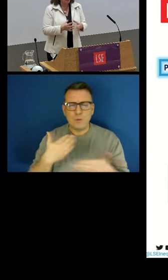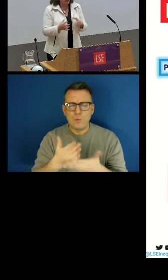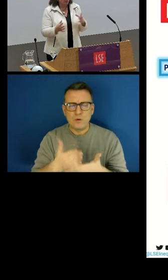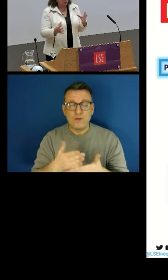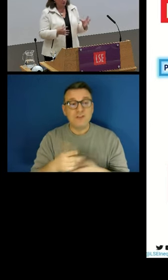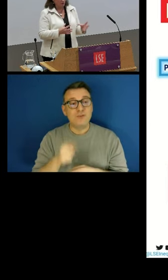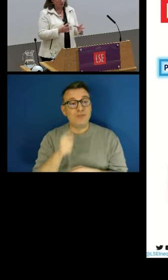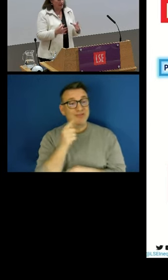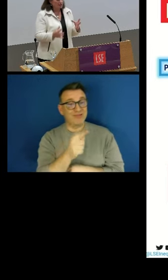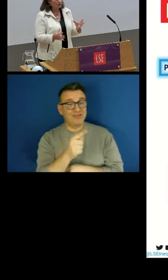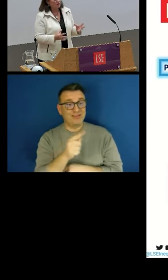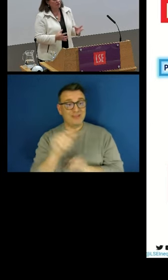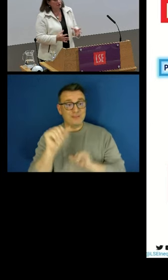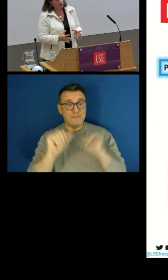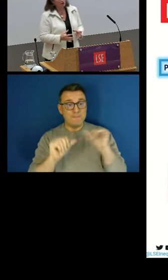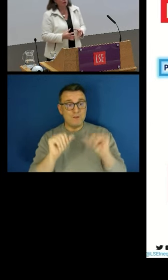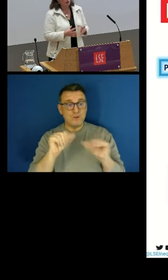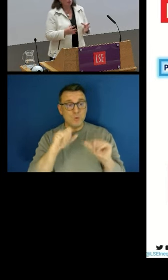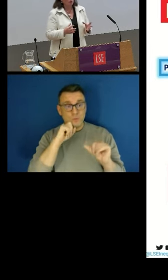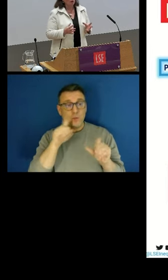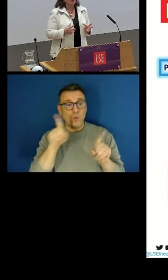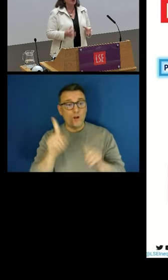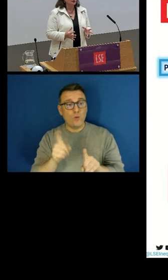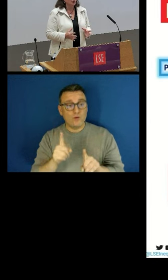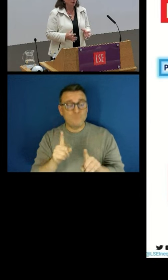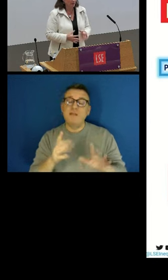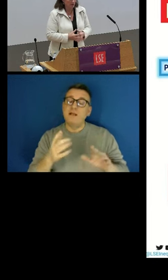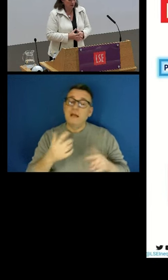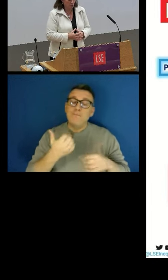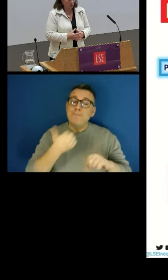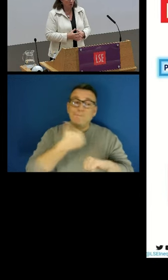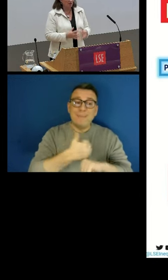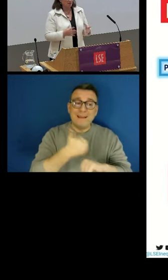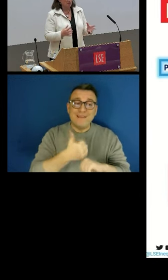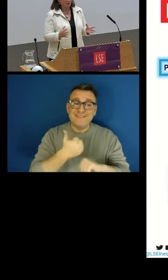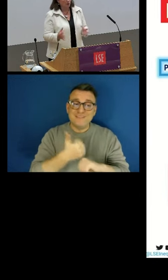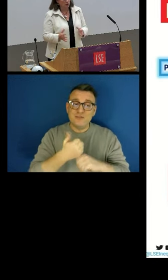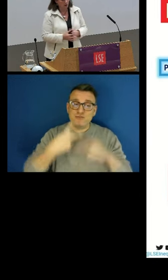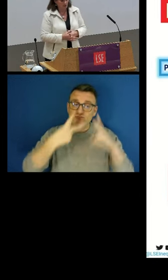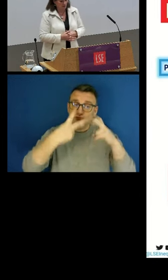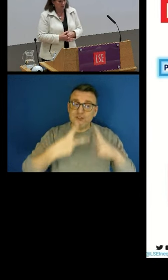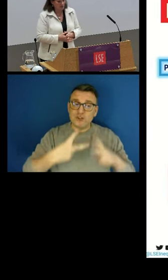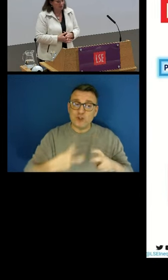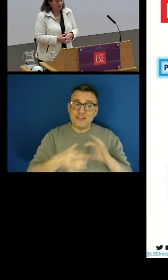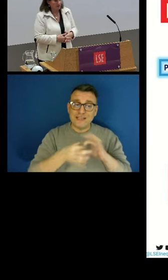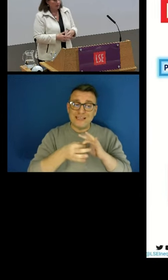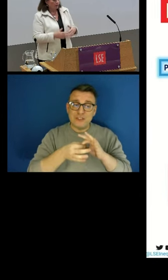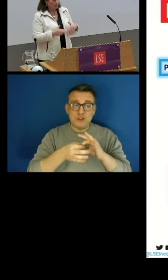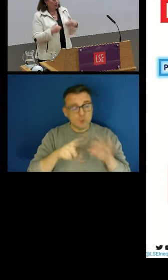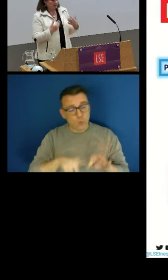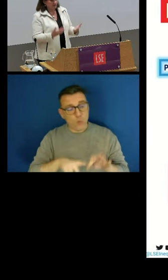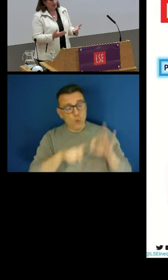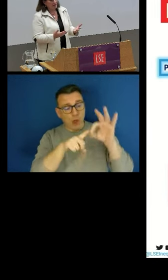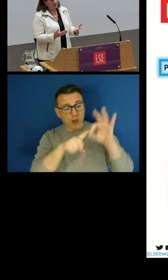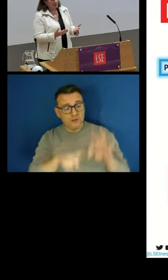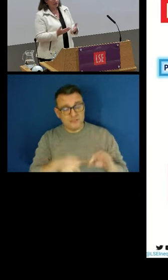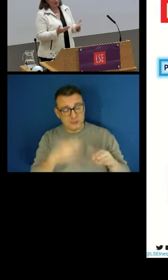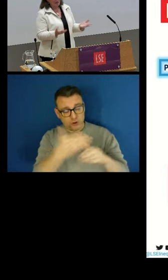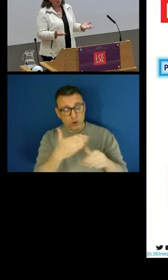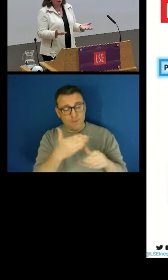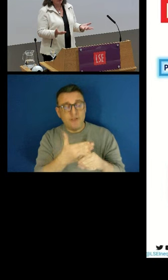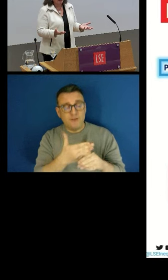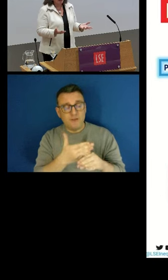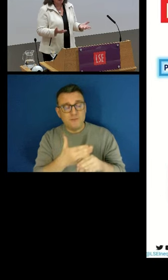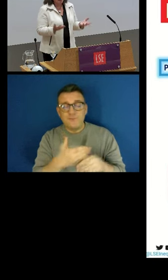based on the literature and what we know about job quality and poor quality employment, we are defining